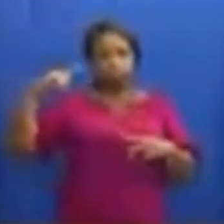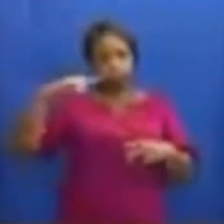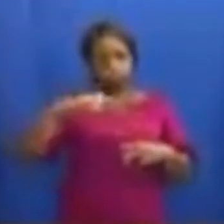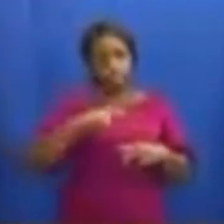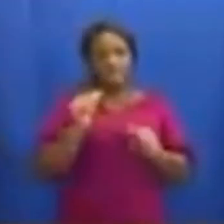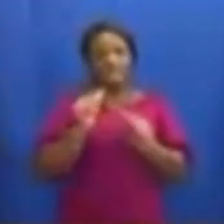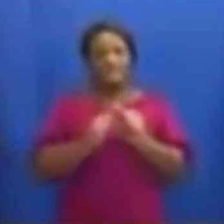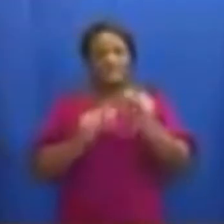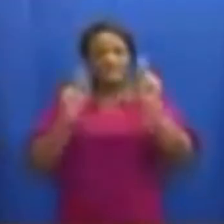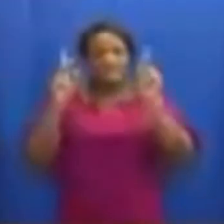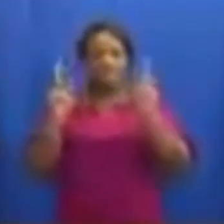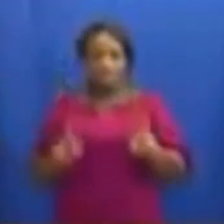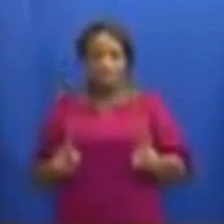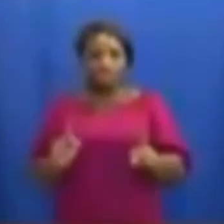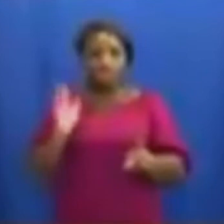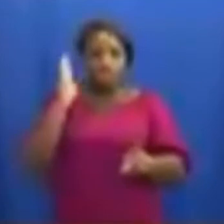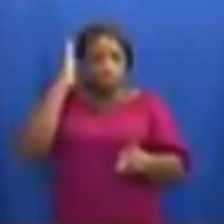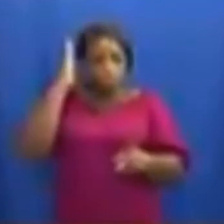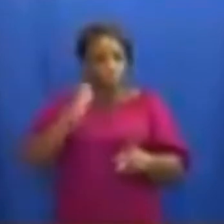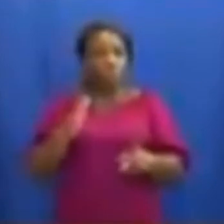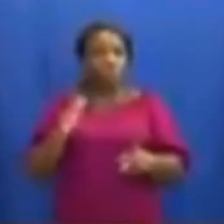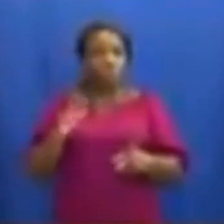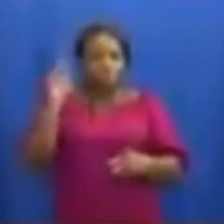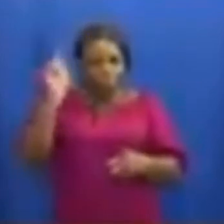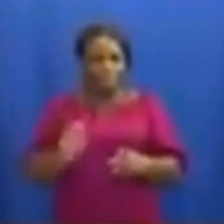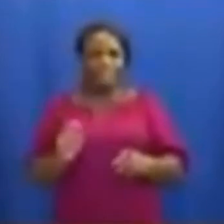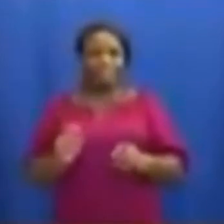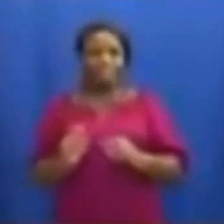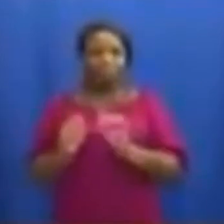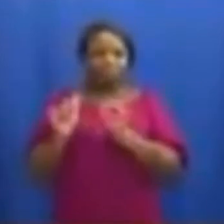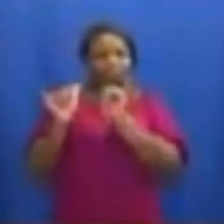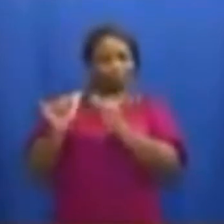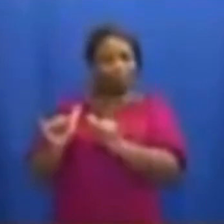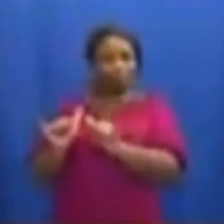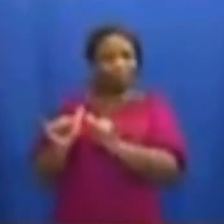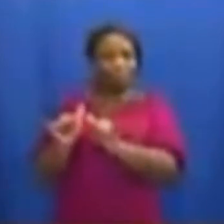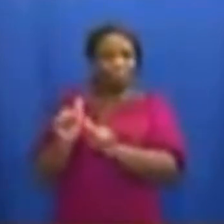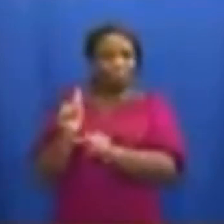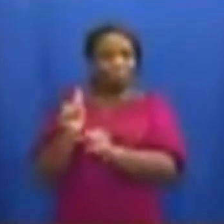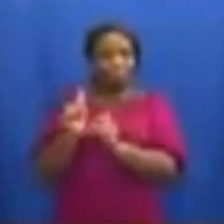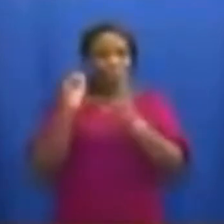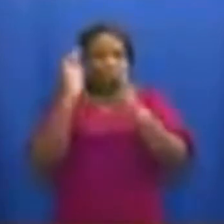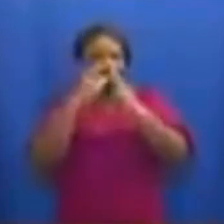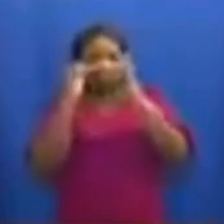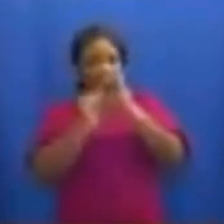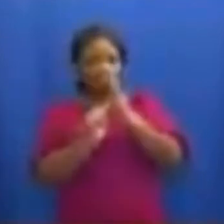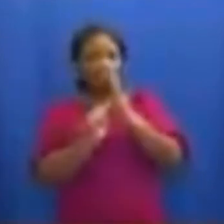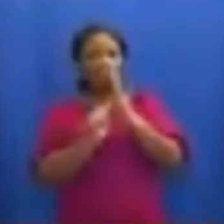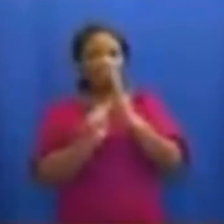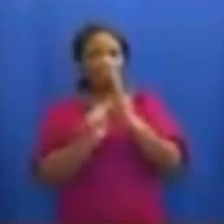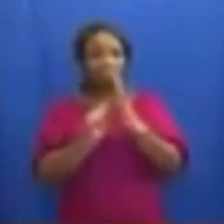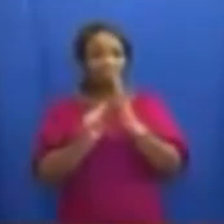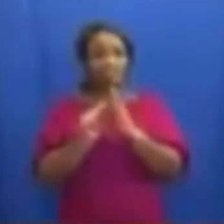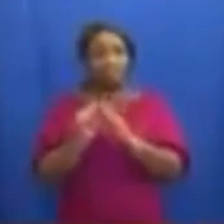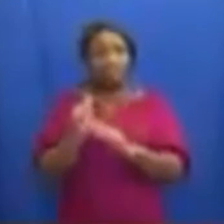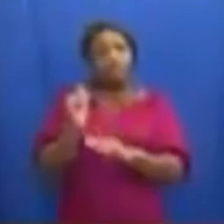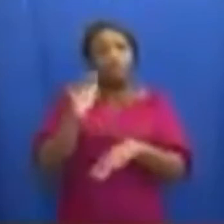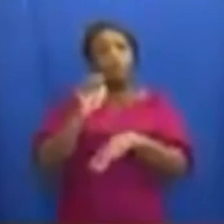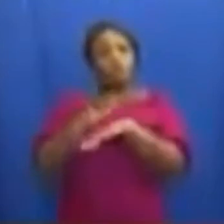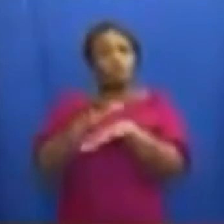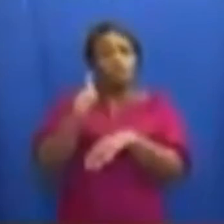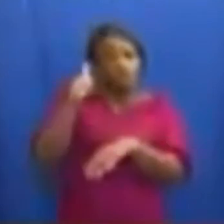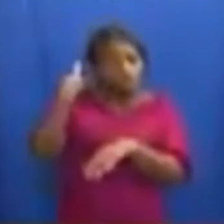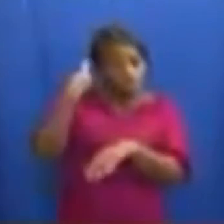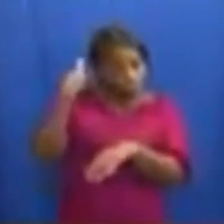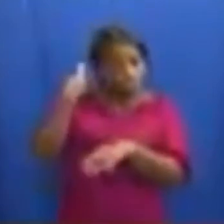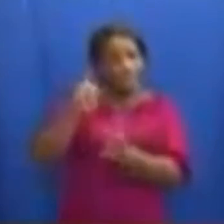each passenger will undergo a mandatory COVID-19 test at the airport terminal at a fee to